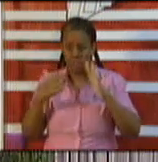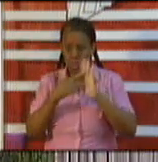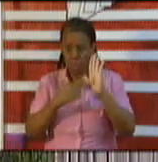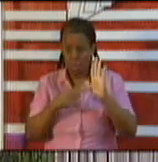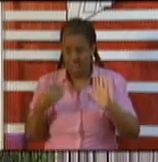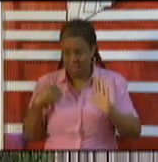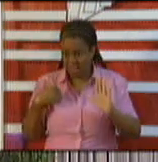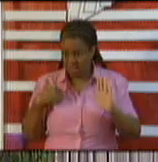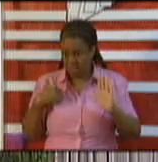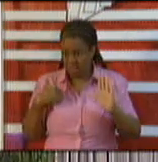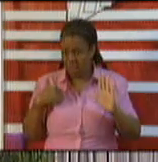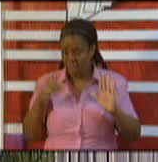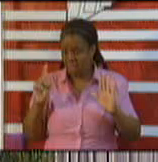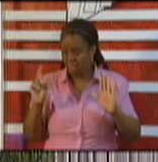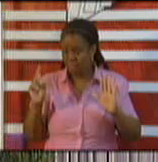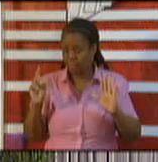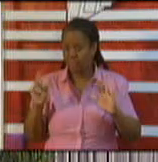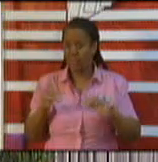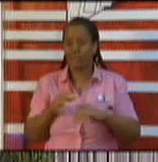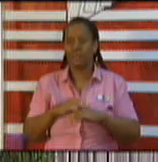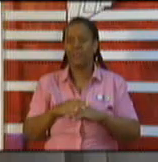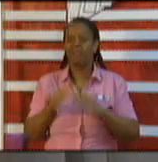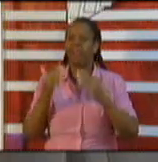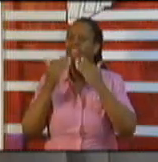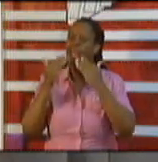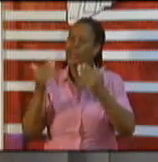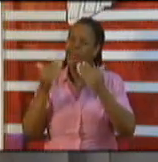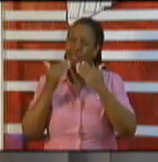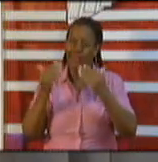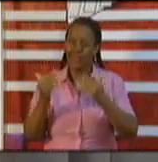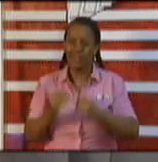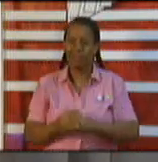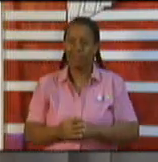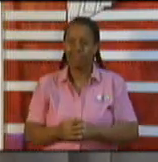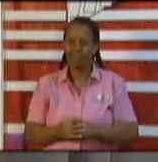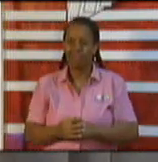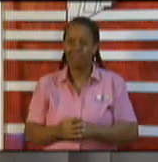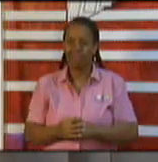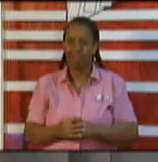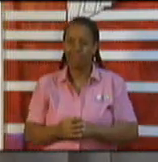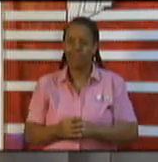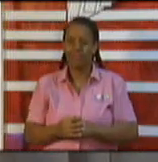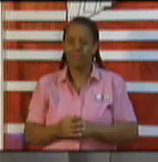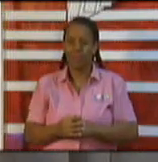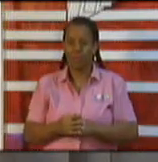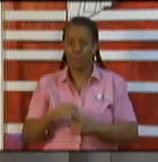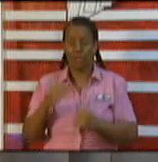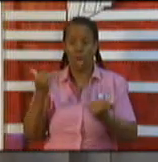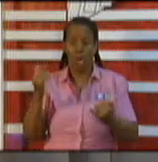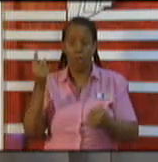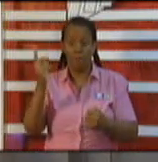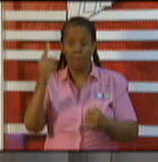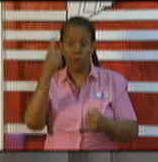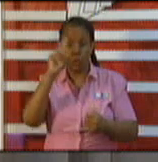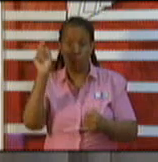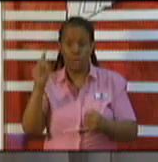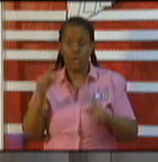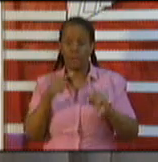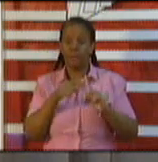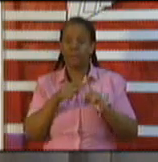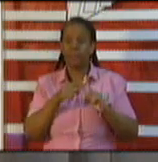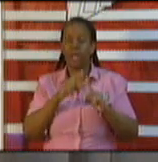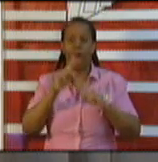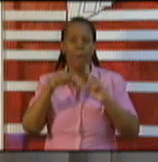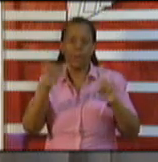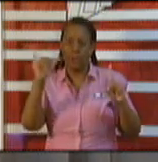Thank you very much Mr. Superville. With respect to the first question that you asked and in particular the bars we listened